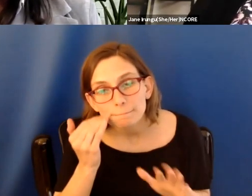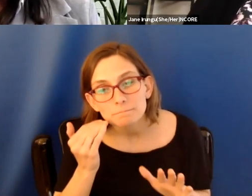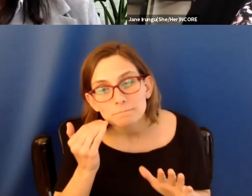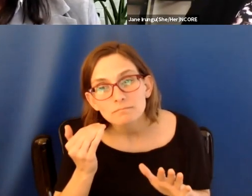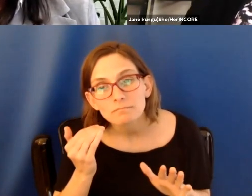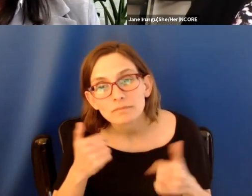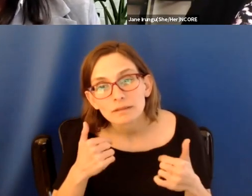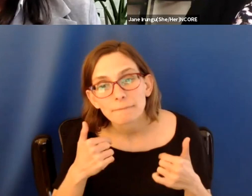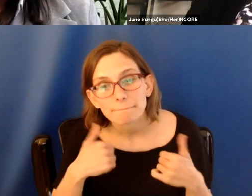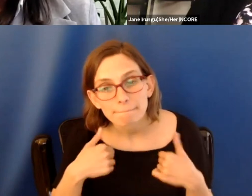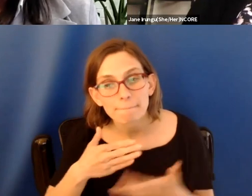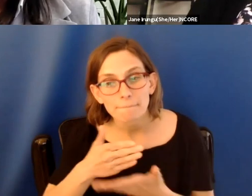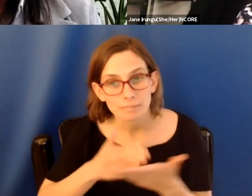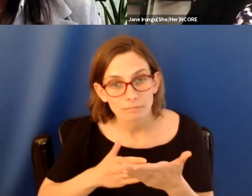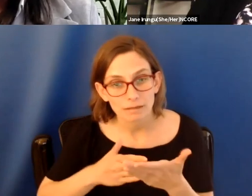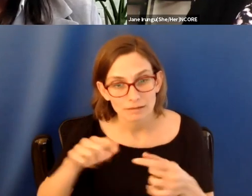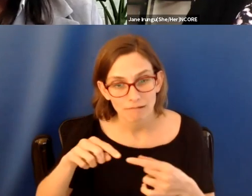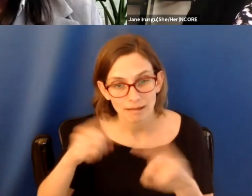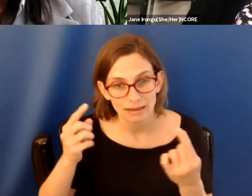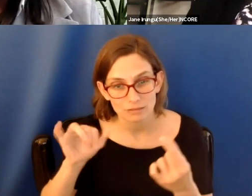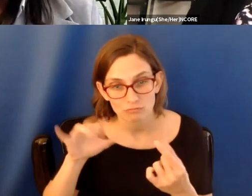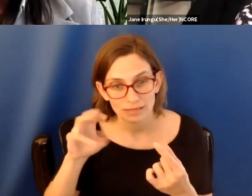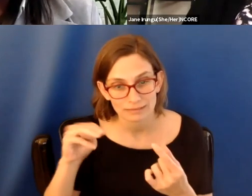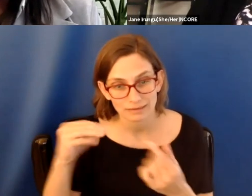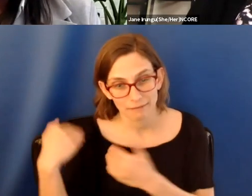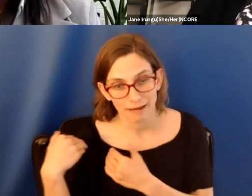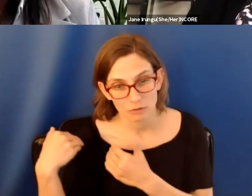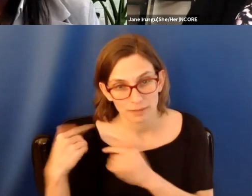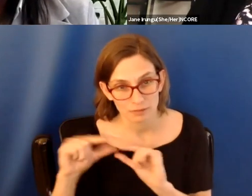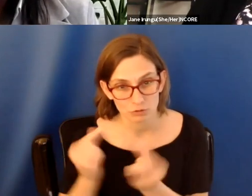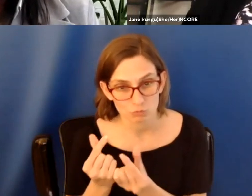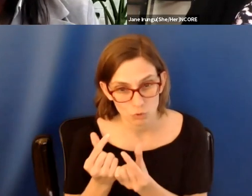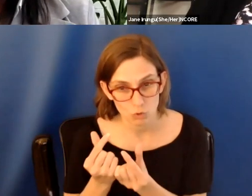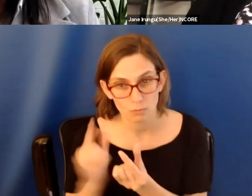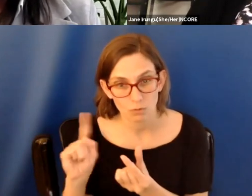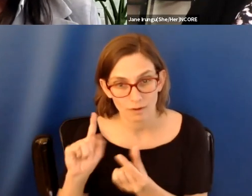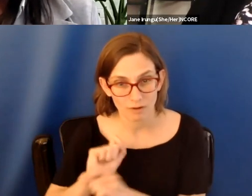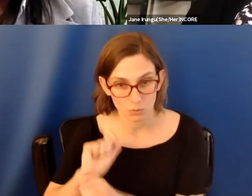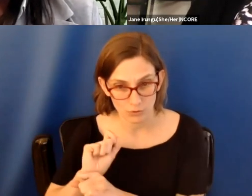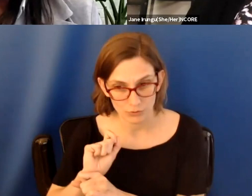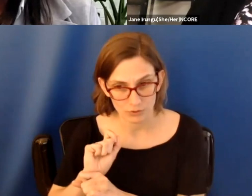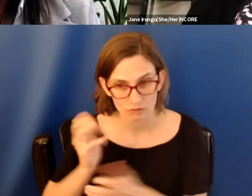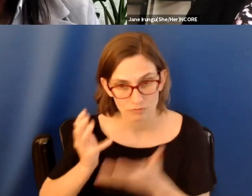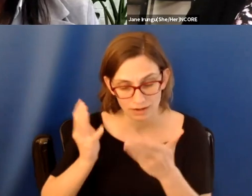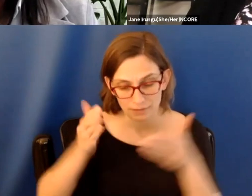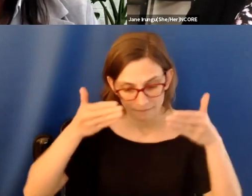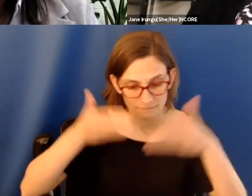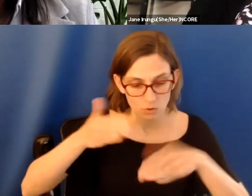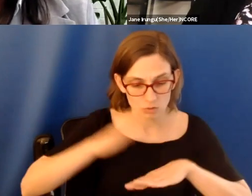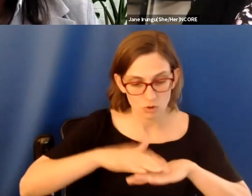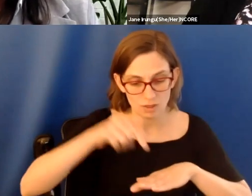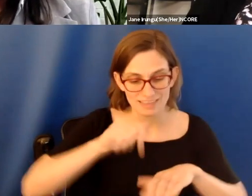writes. I'm part of an anti-racism accountability group where I work. Do you recommend focusing on this